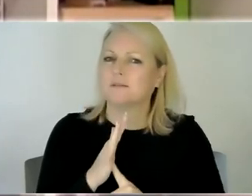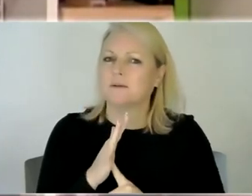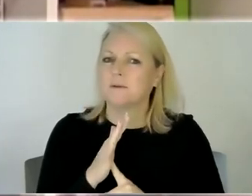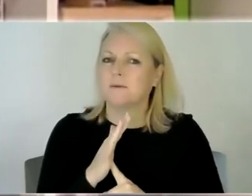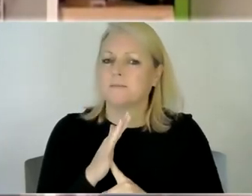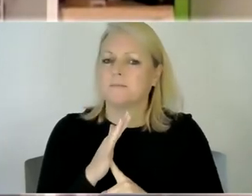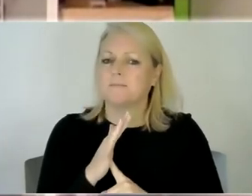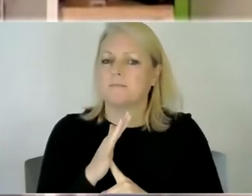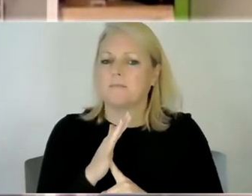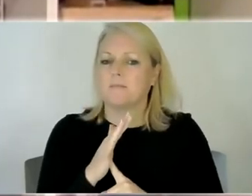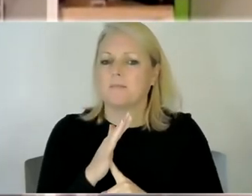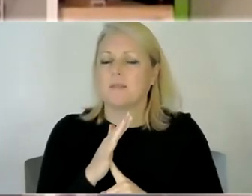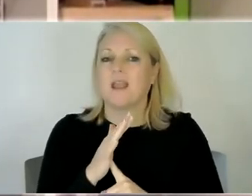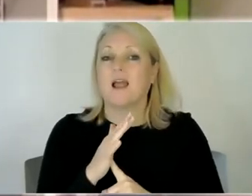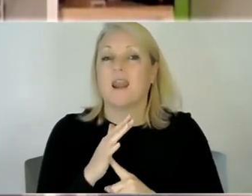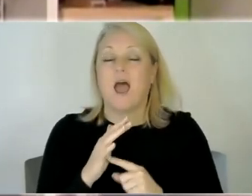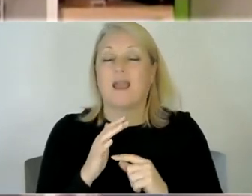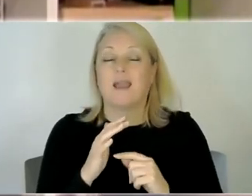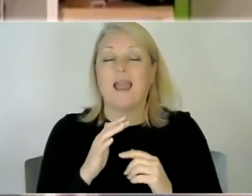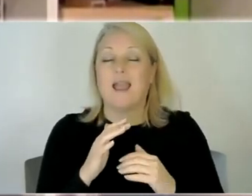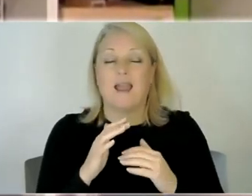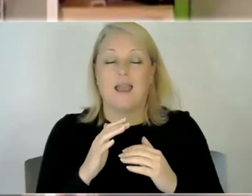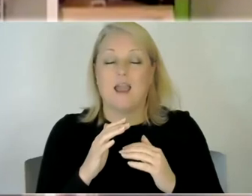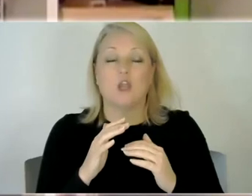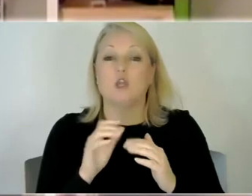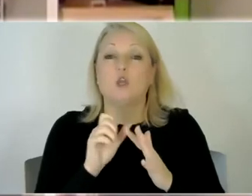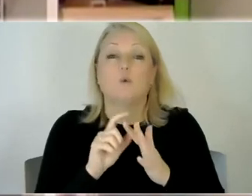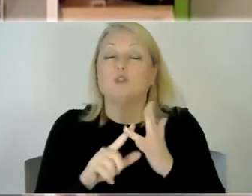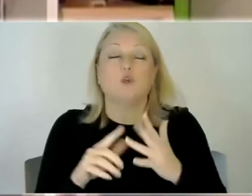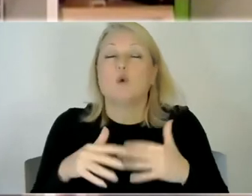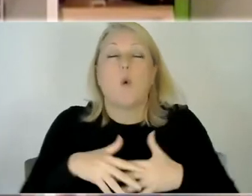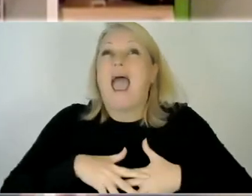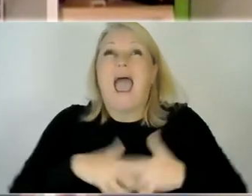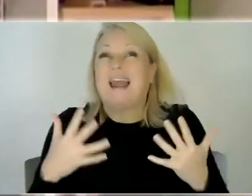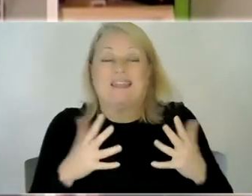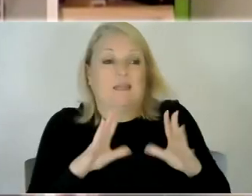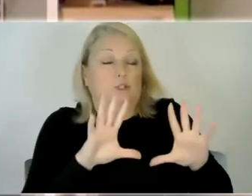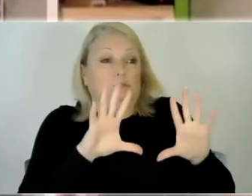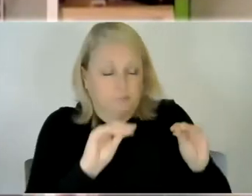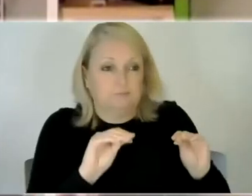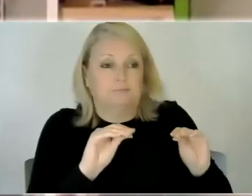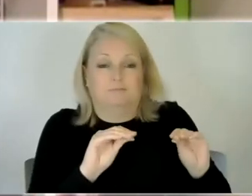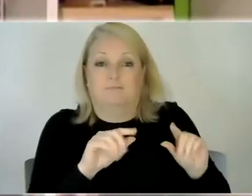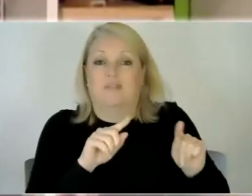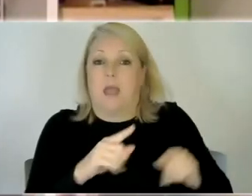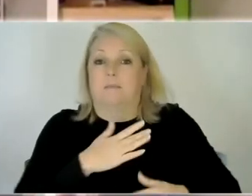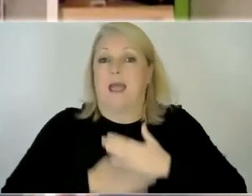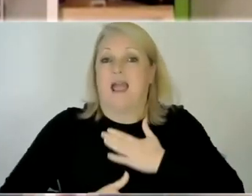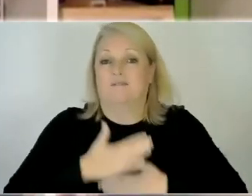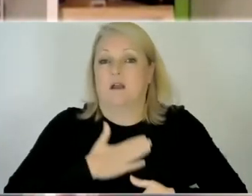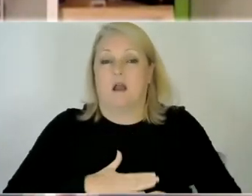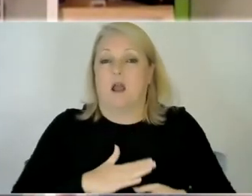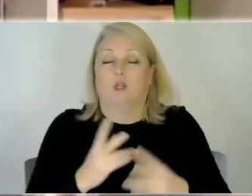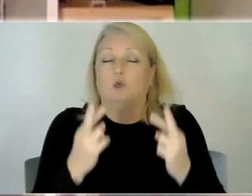you in that moment you'd give anything for that behavior not to not to exist and not to happen and you would you know